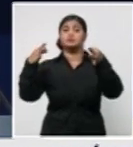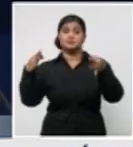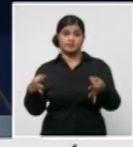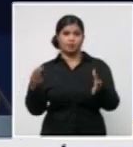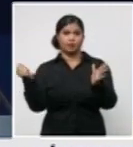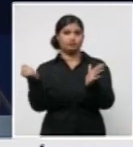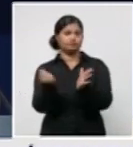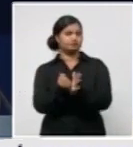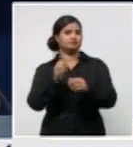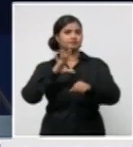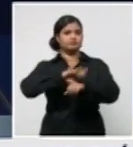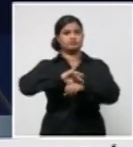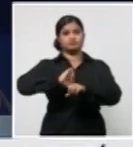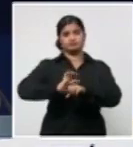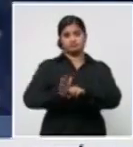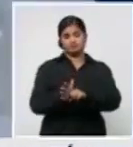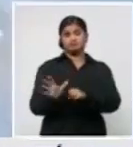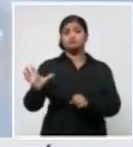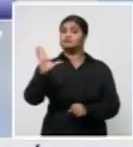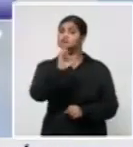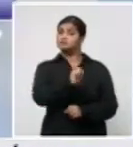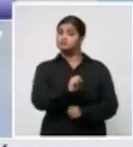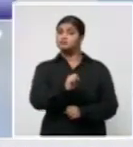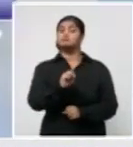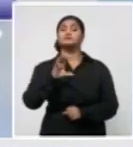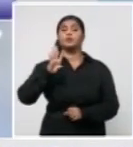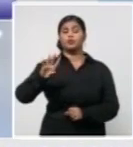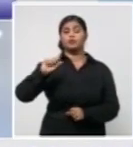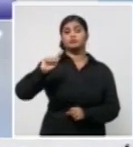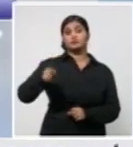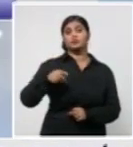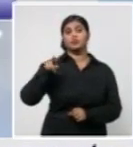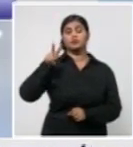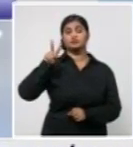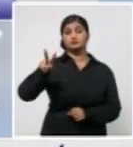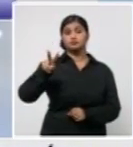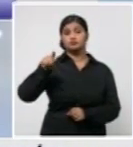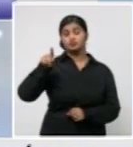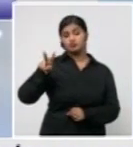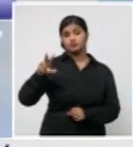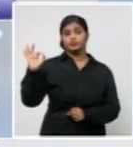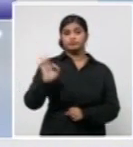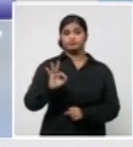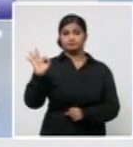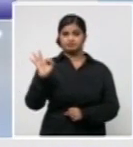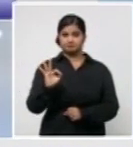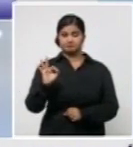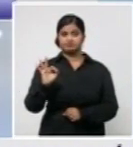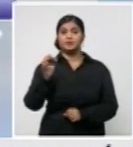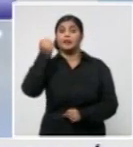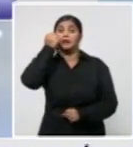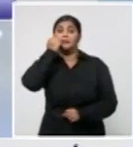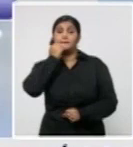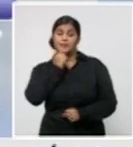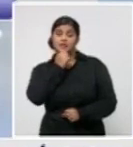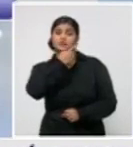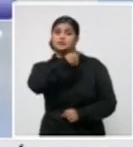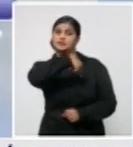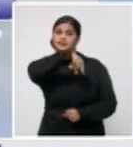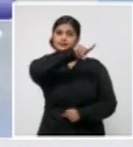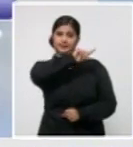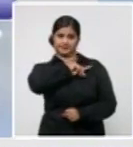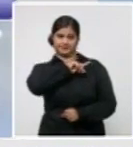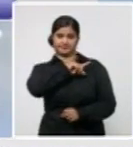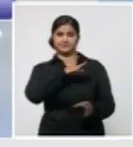confirmed COVID-19 cases in the last 15 days, at a rate of 4.12 for every 100